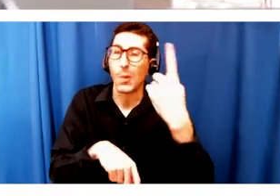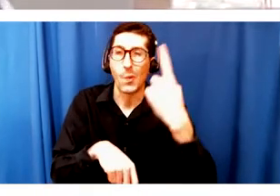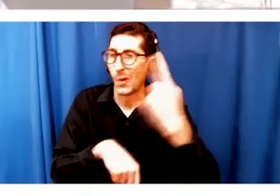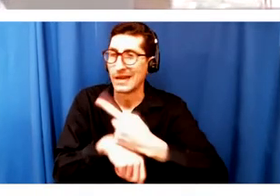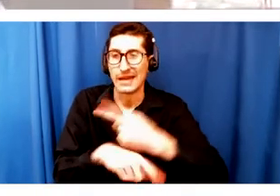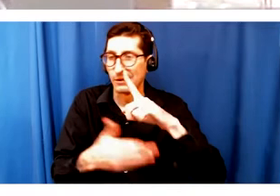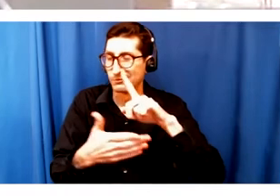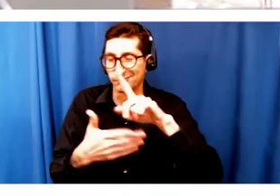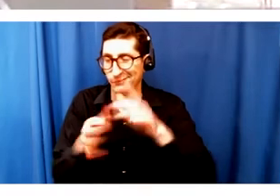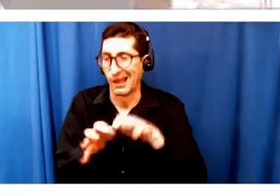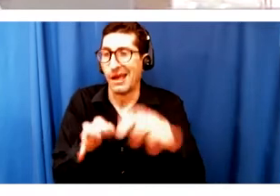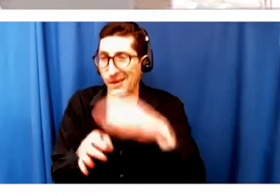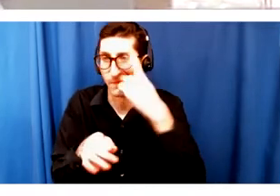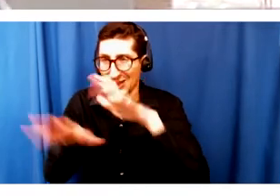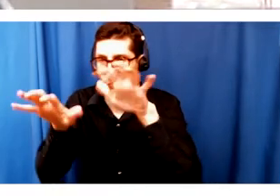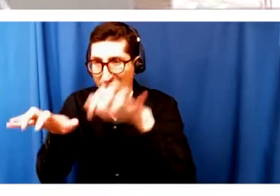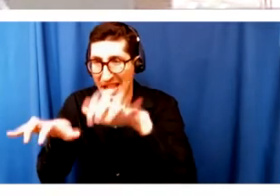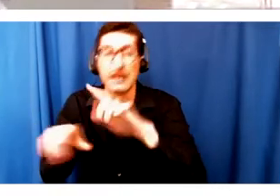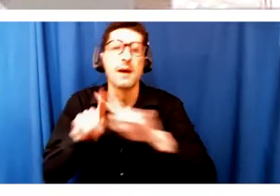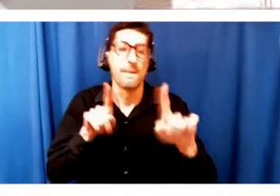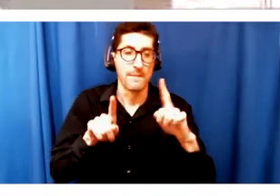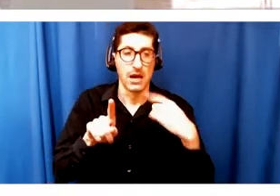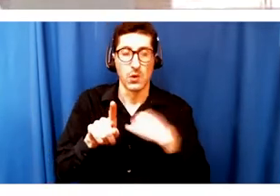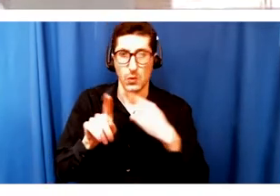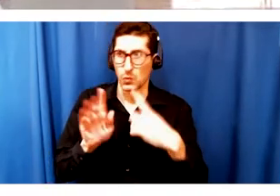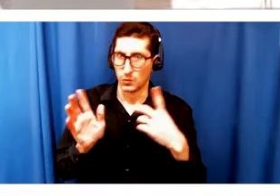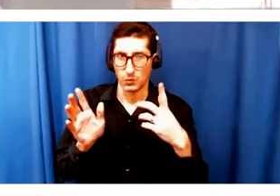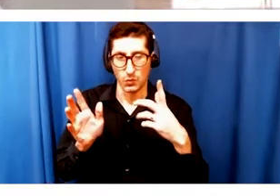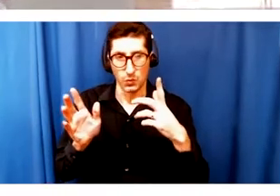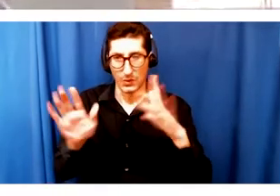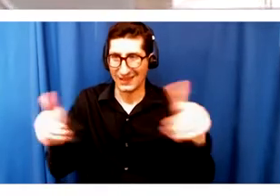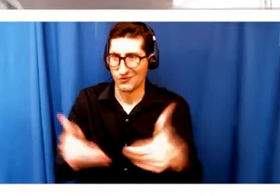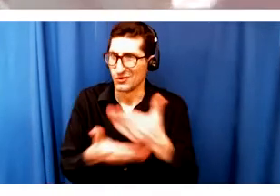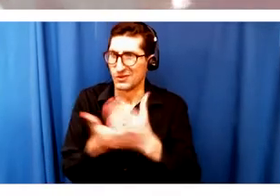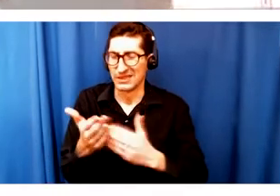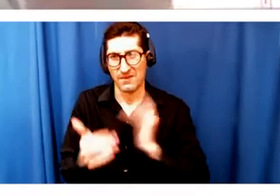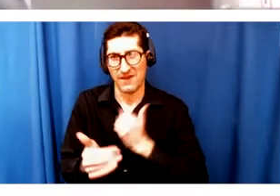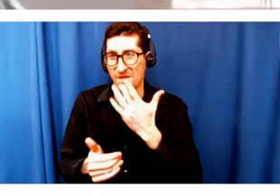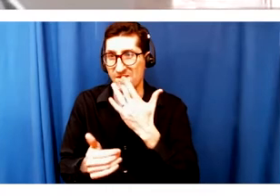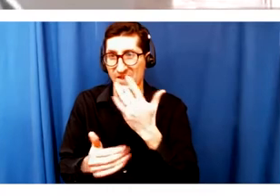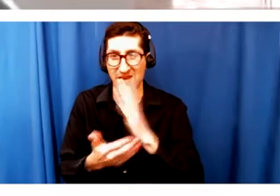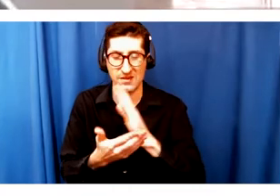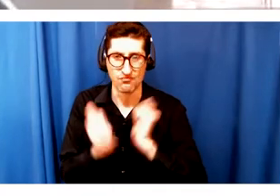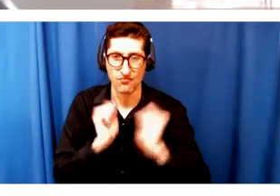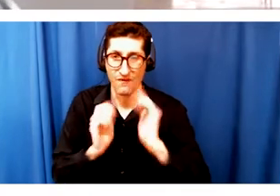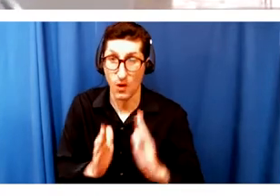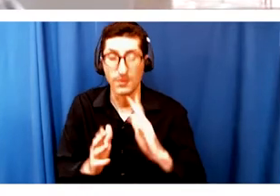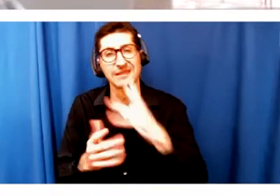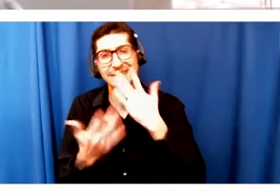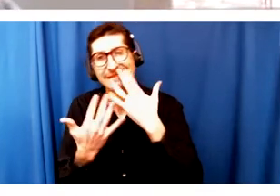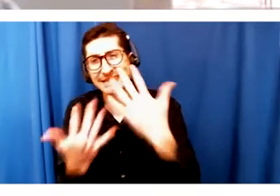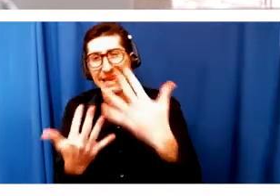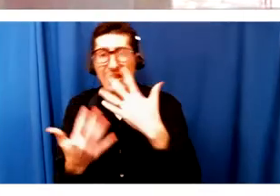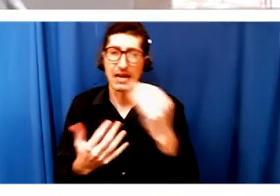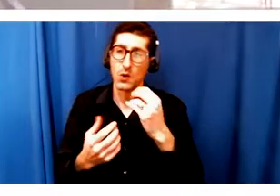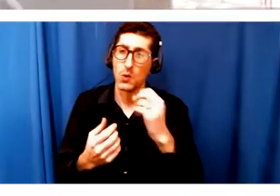presenting some of our favorite artists to sing and tell stories. But like specifically their stories, right? To sort